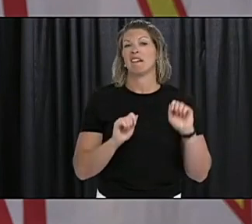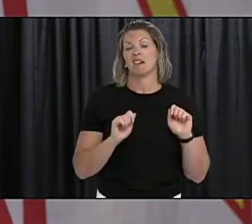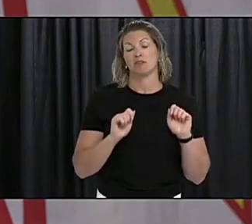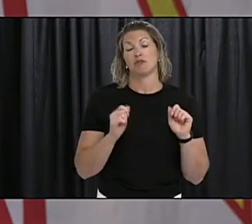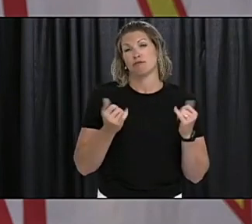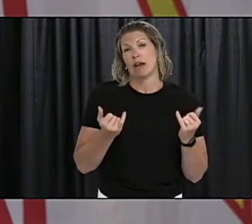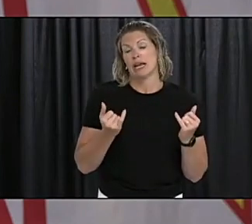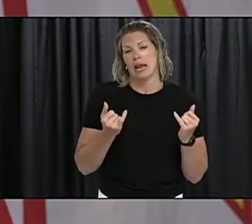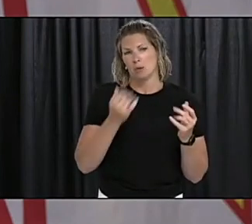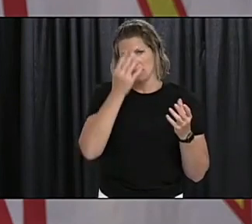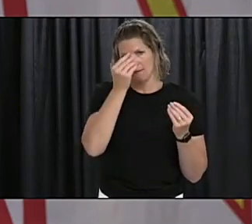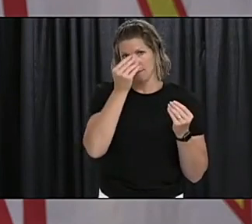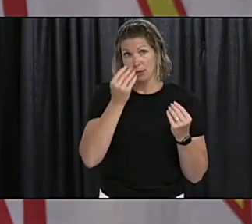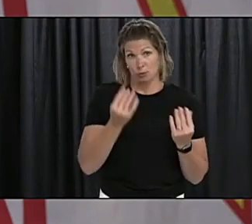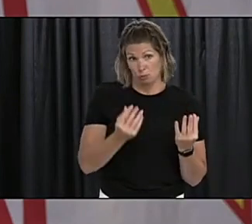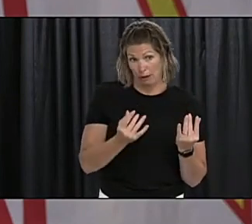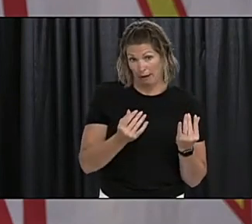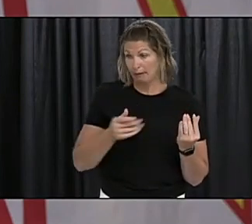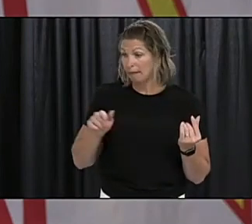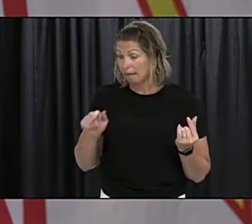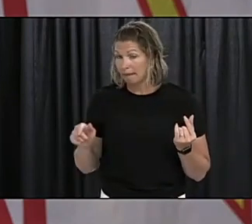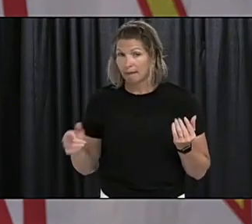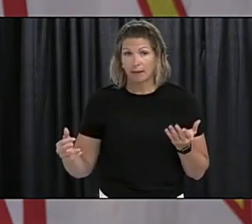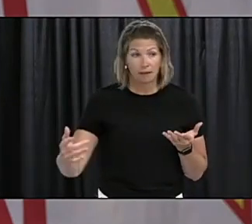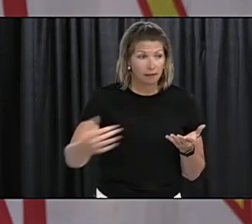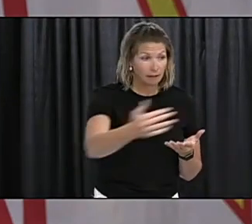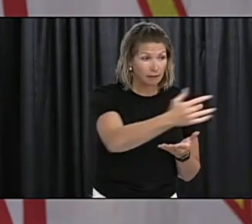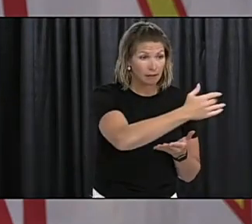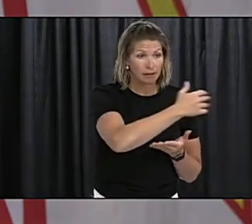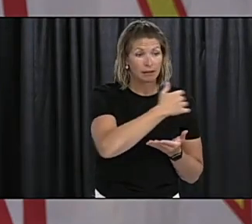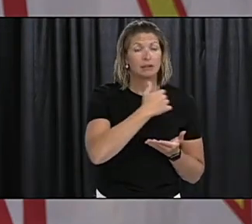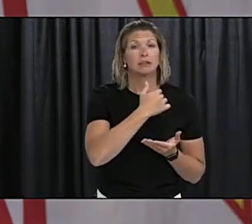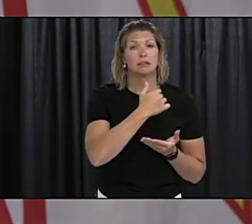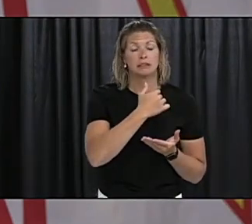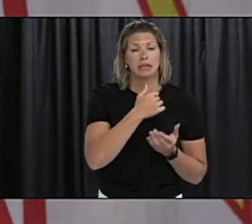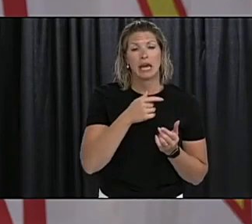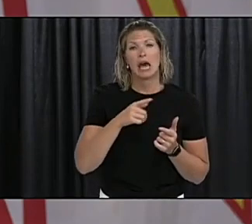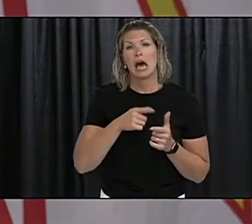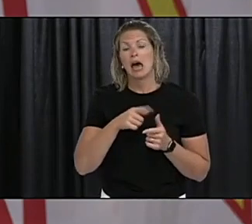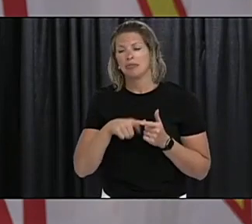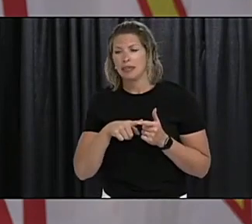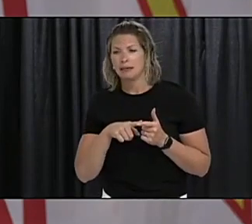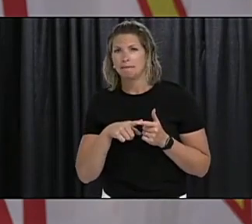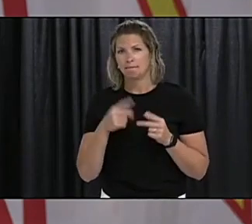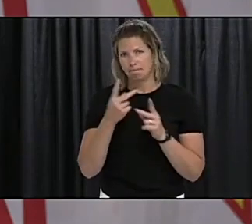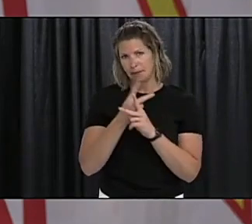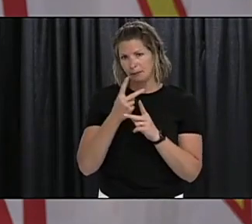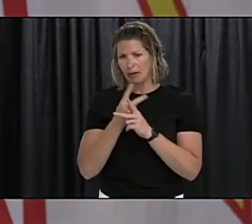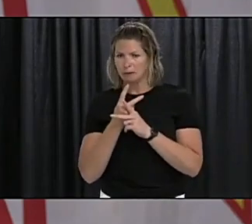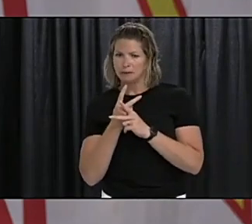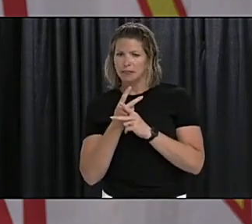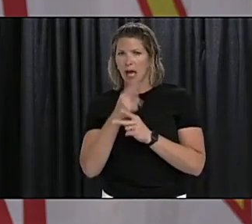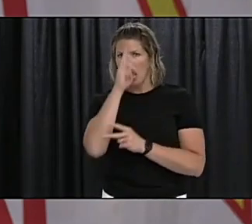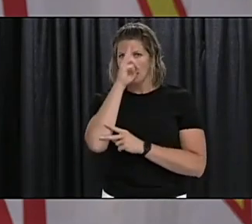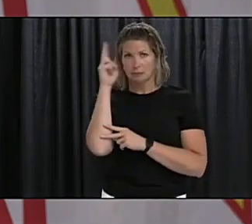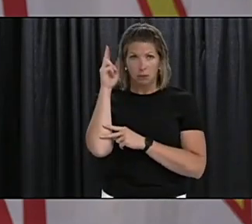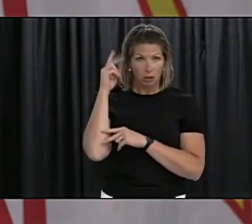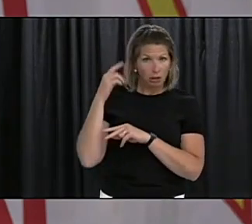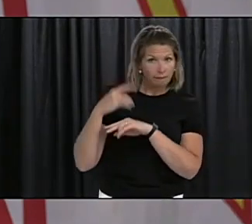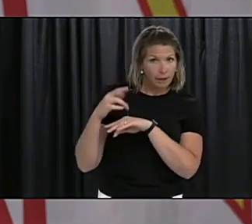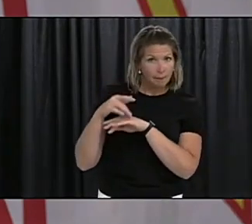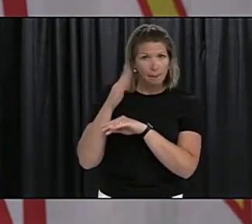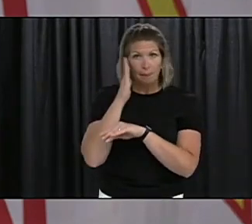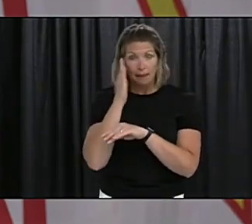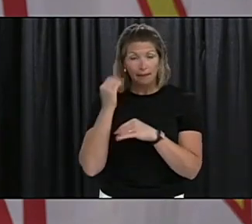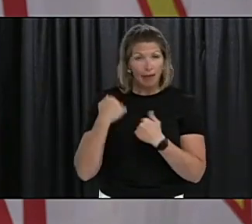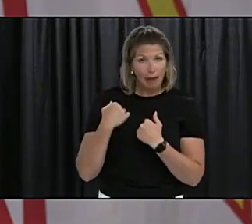we'll take that information and try to apply it to our local context we also have to look at our capacity within our health system and also within our public